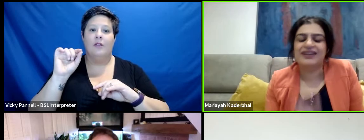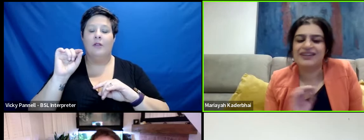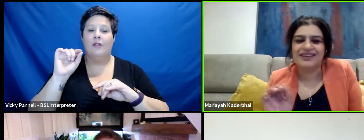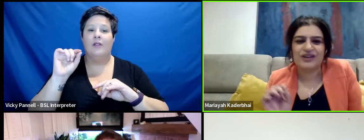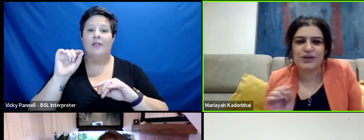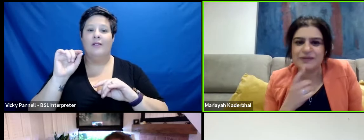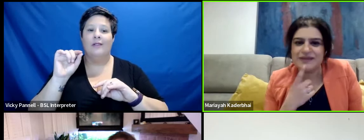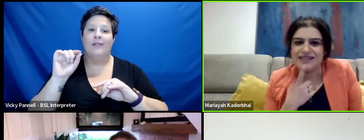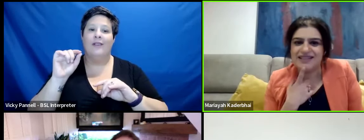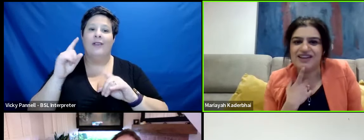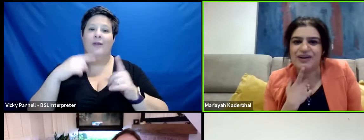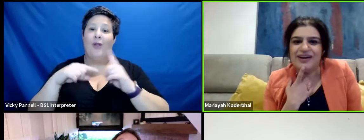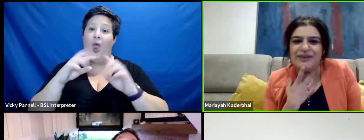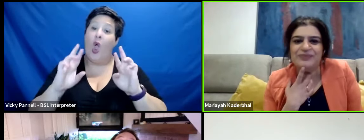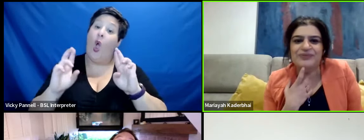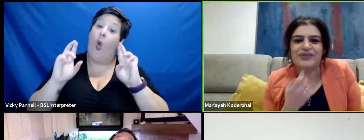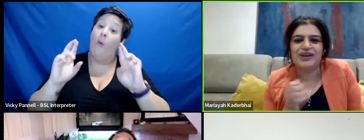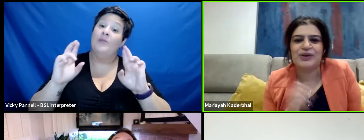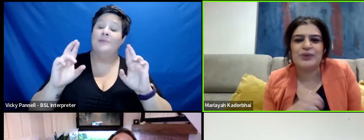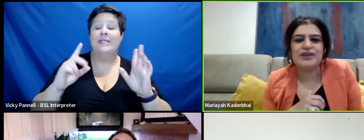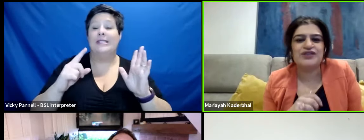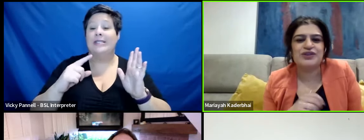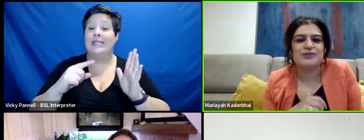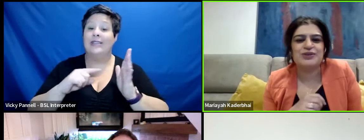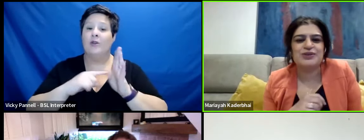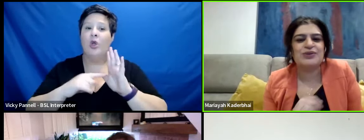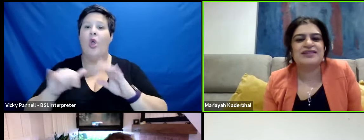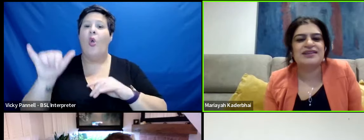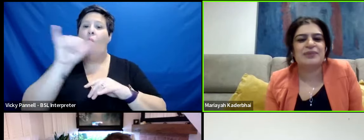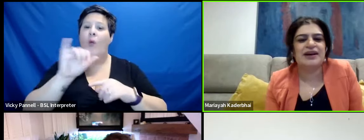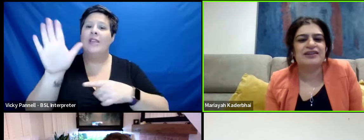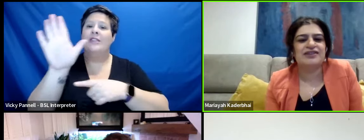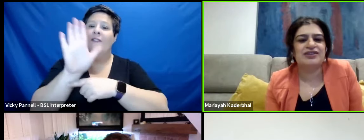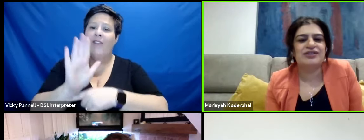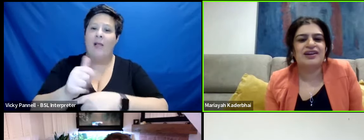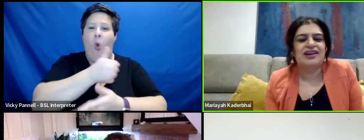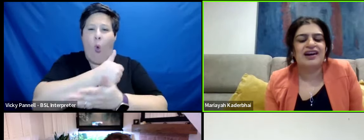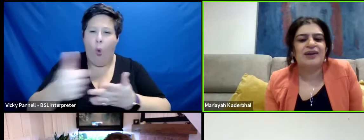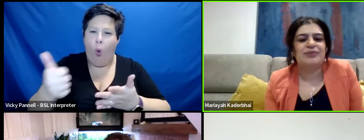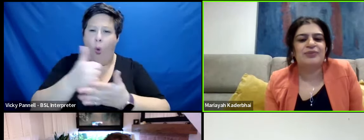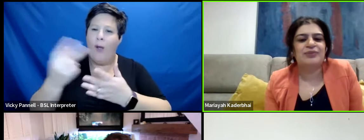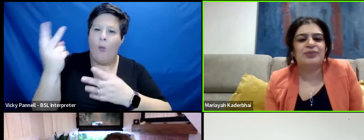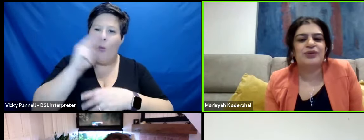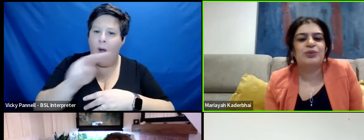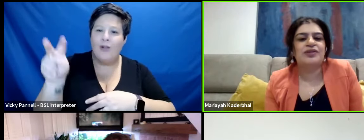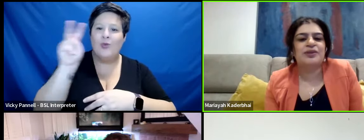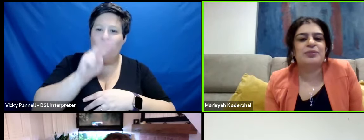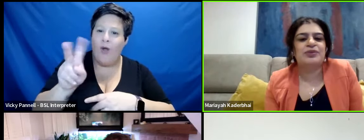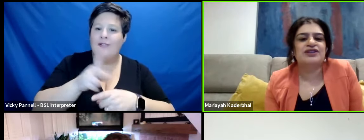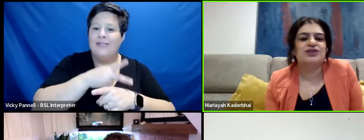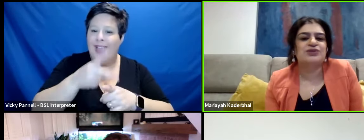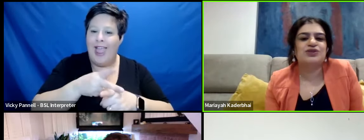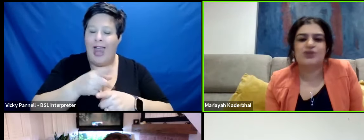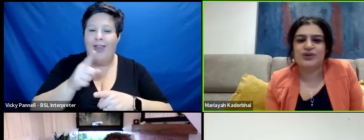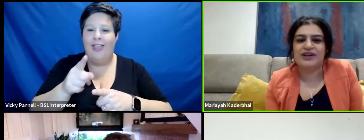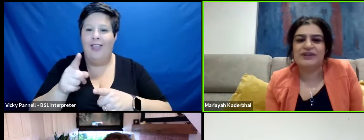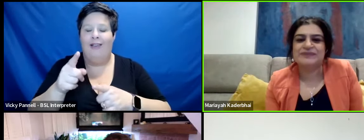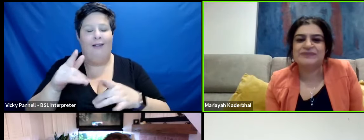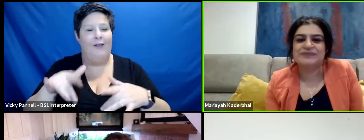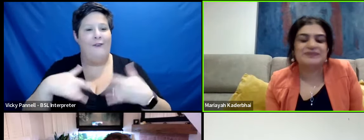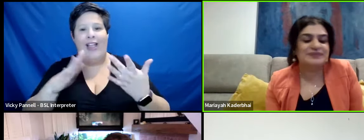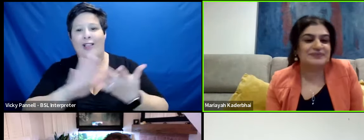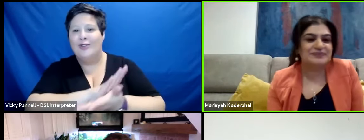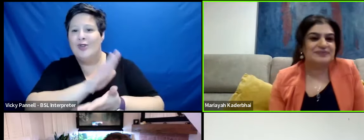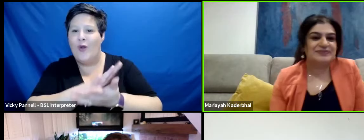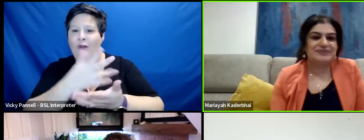all on a optimistic note which film do you always come back to one that brings you joy